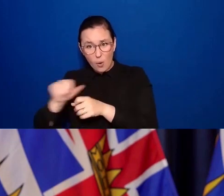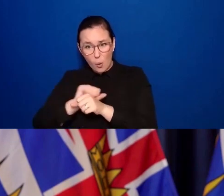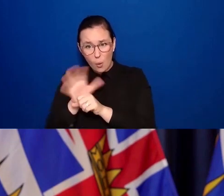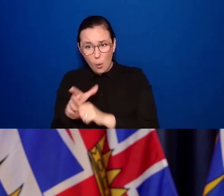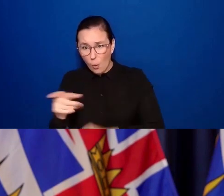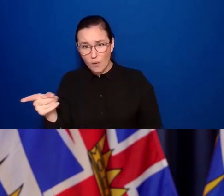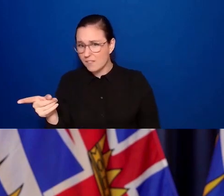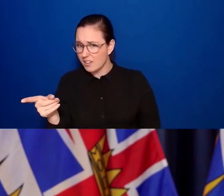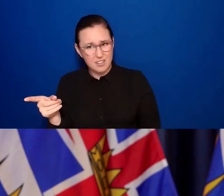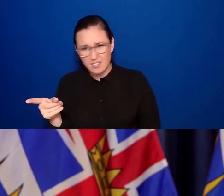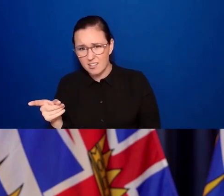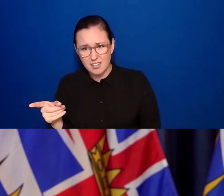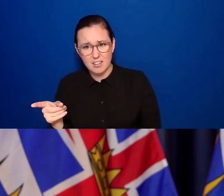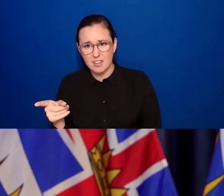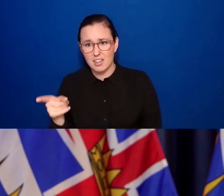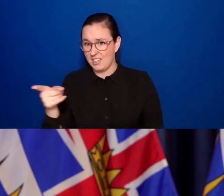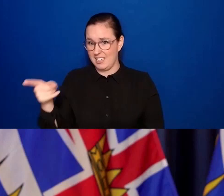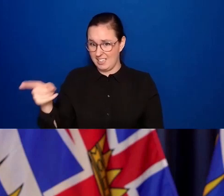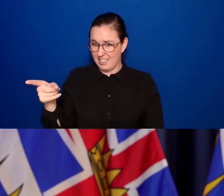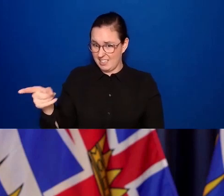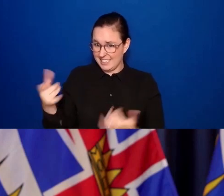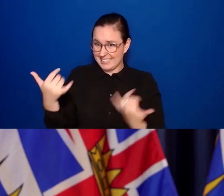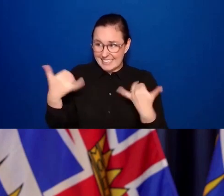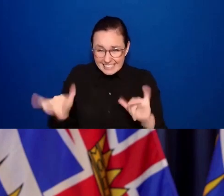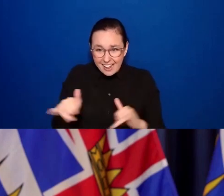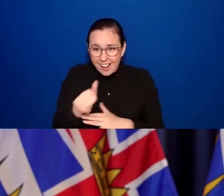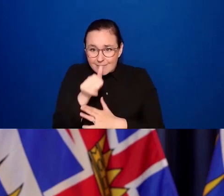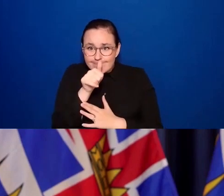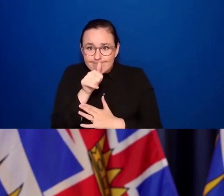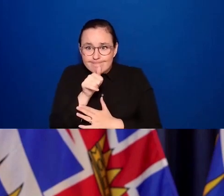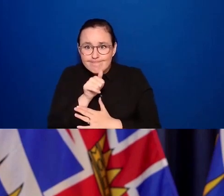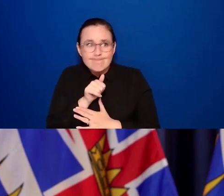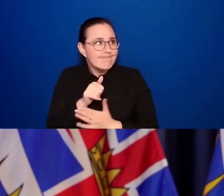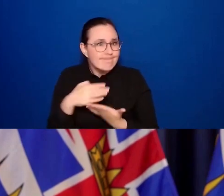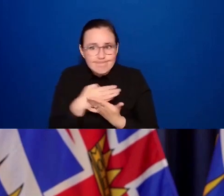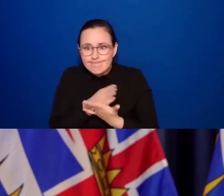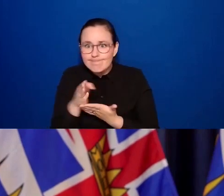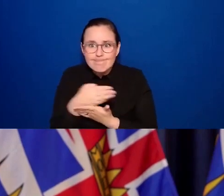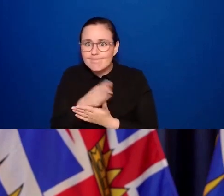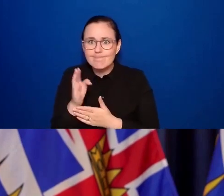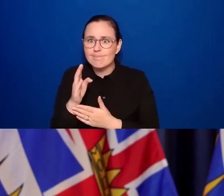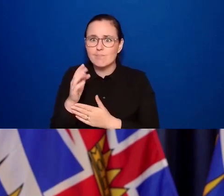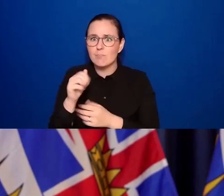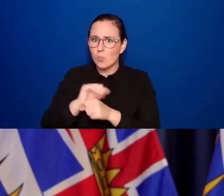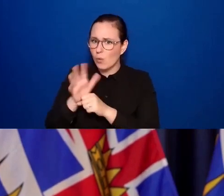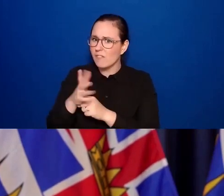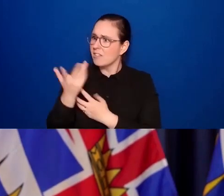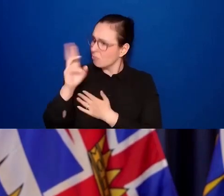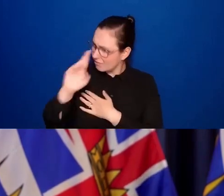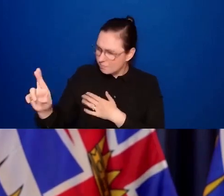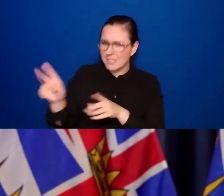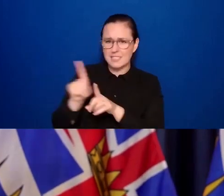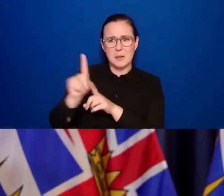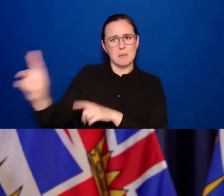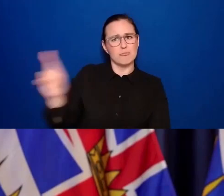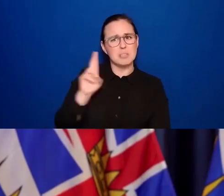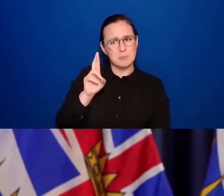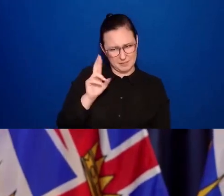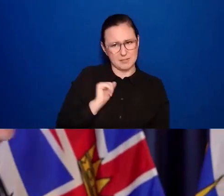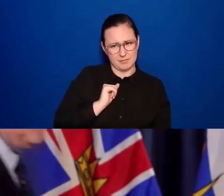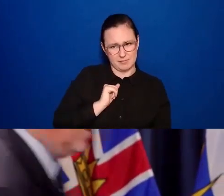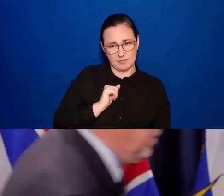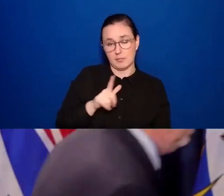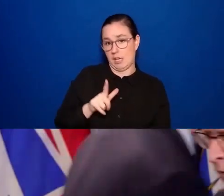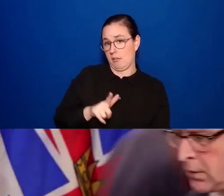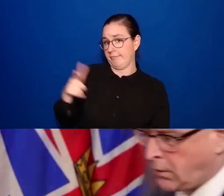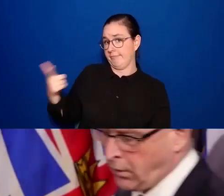with the same challenges. Treat them with respect. Treat them with kindness. And together, we'll all get through this. And I'll ask Minister Dix to answer